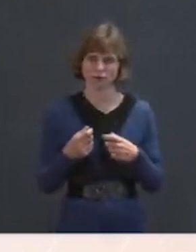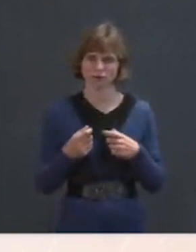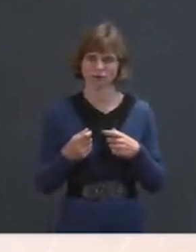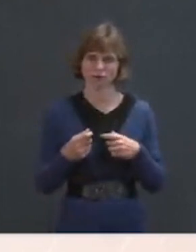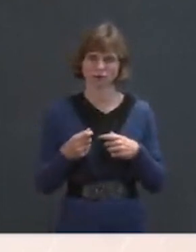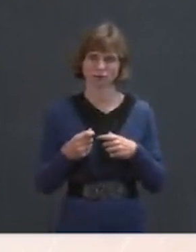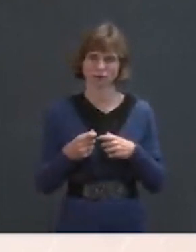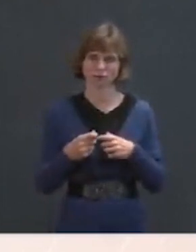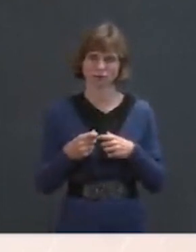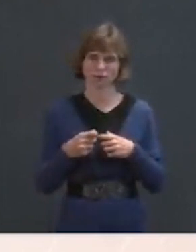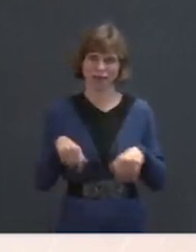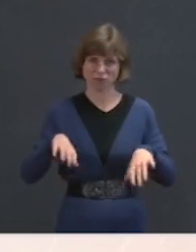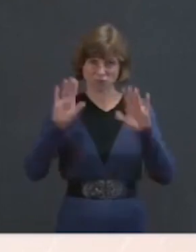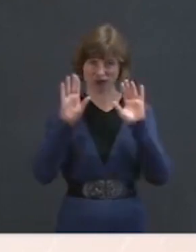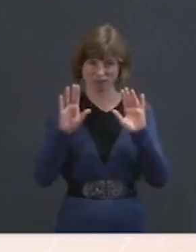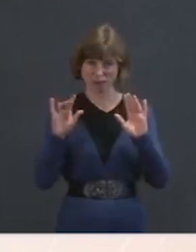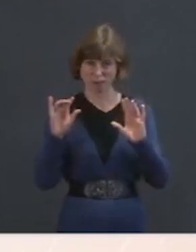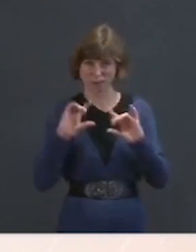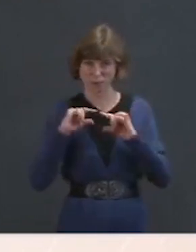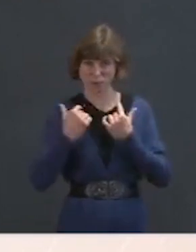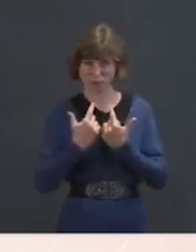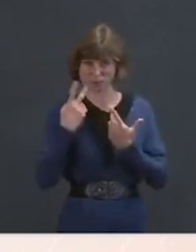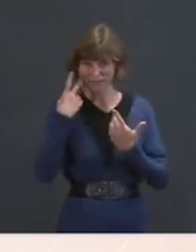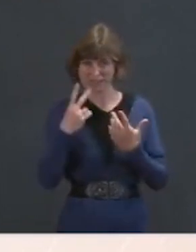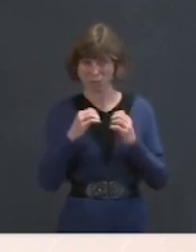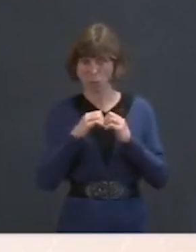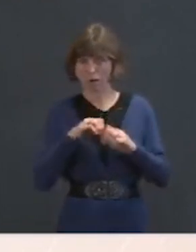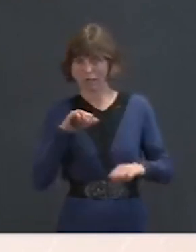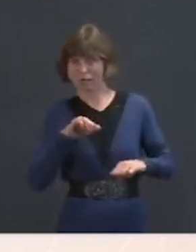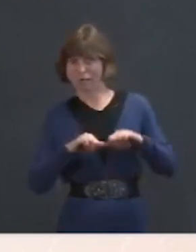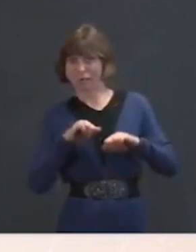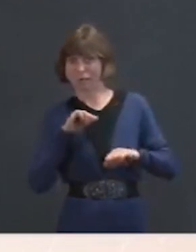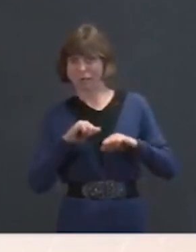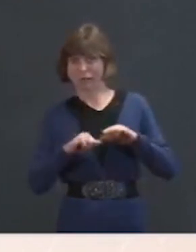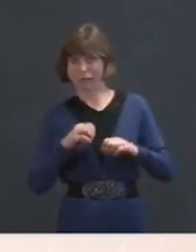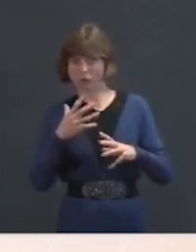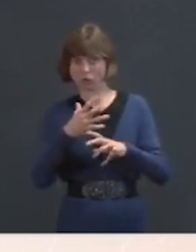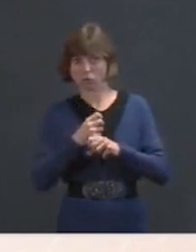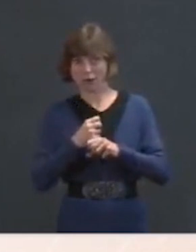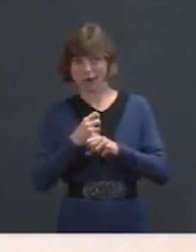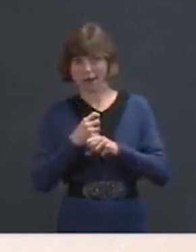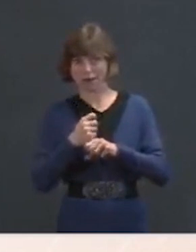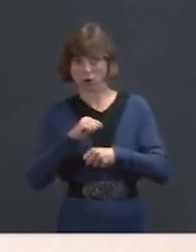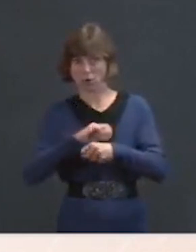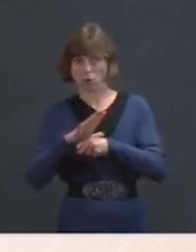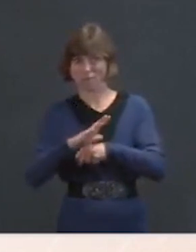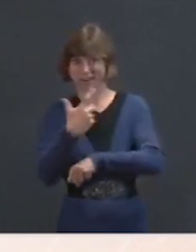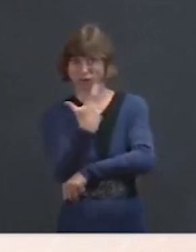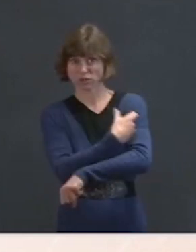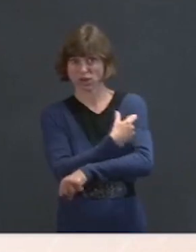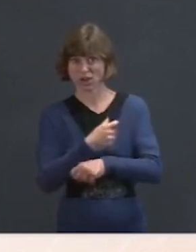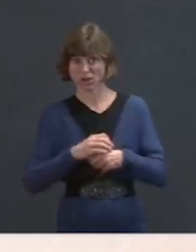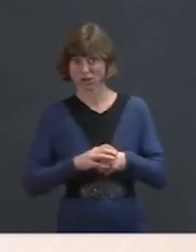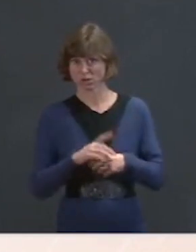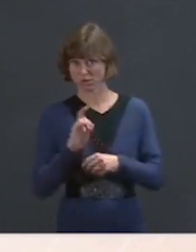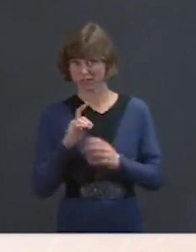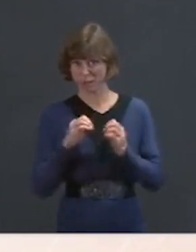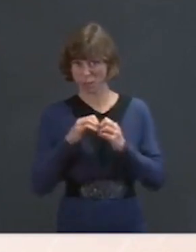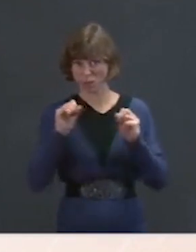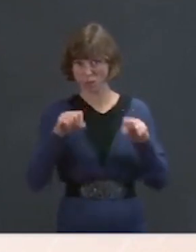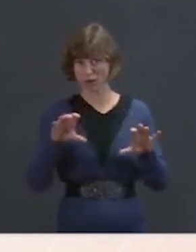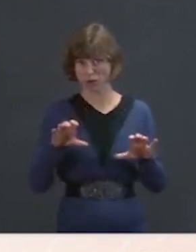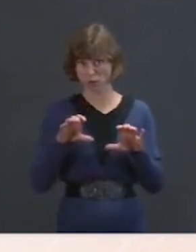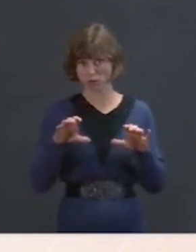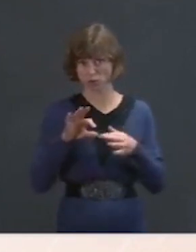Republicans as a group seem rather more reluctant to get the coronavirus vaccination, is there more you could be doing with